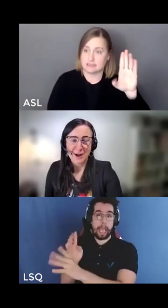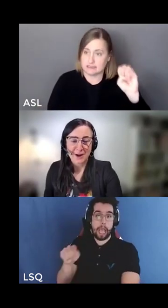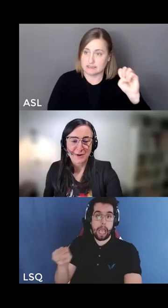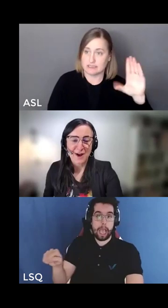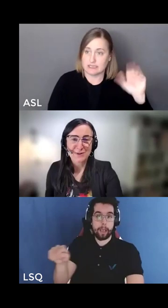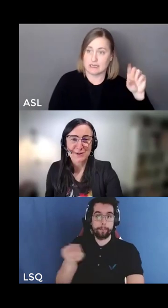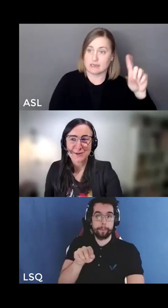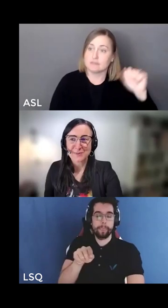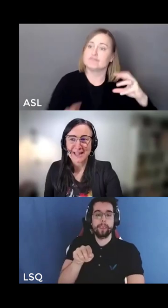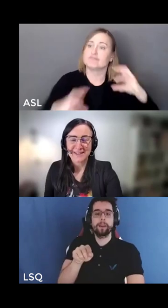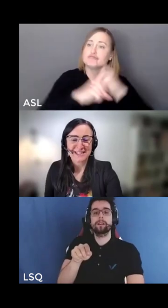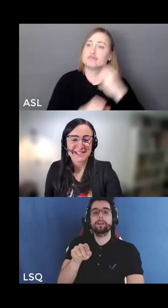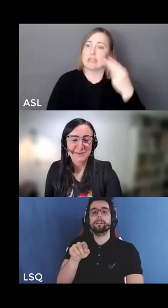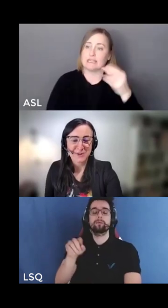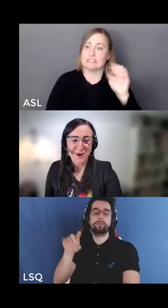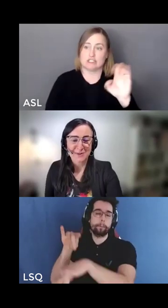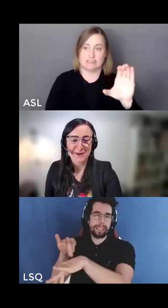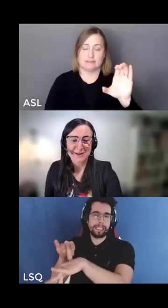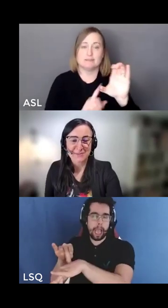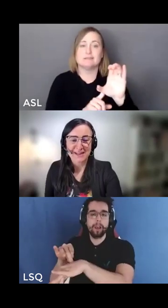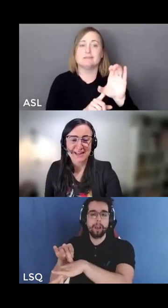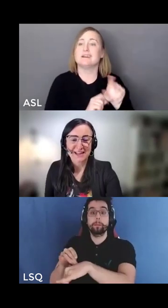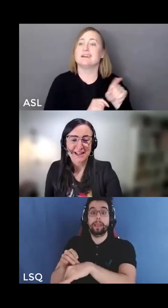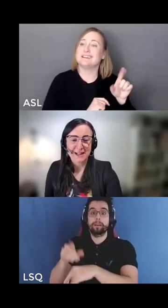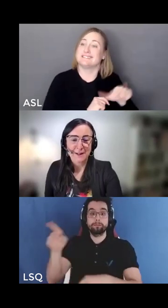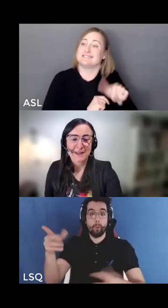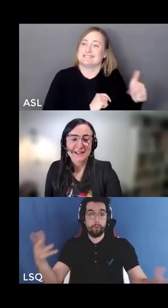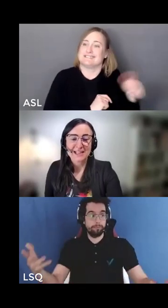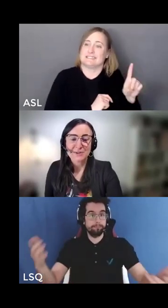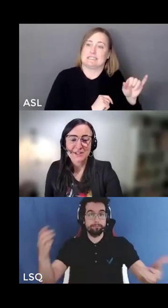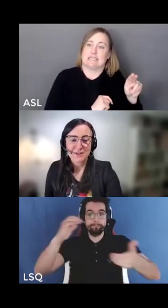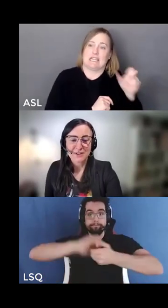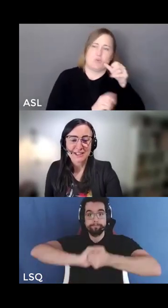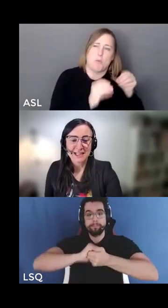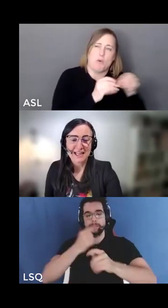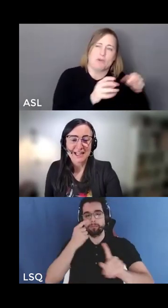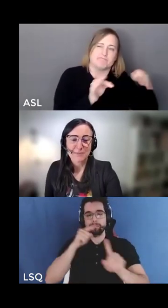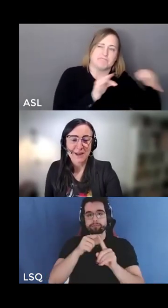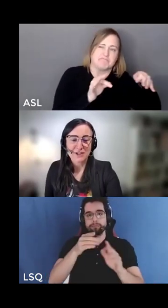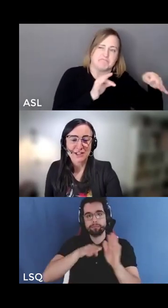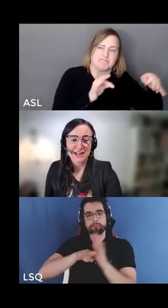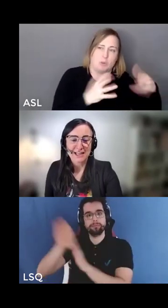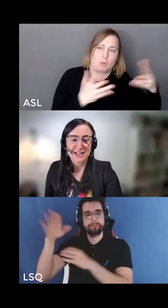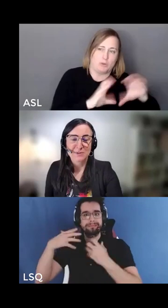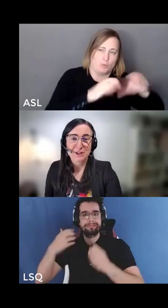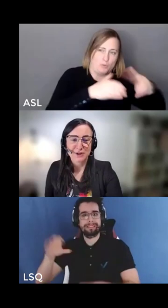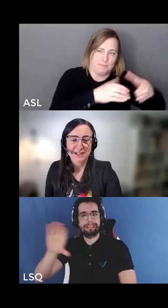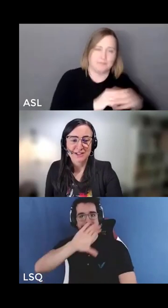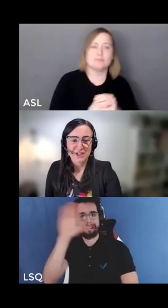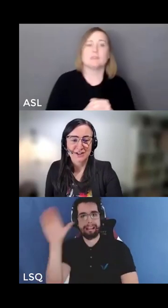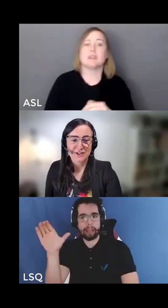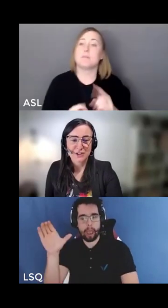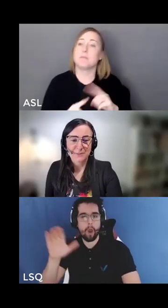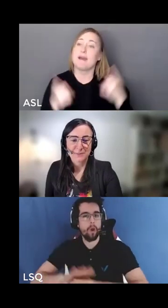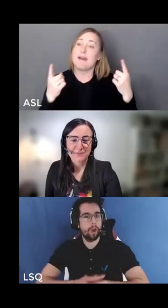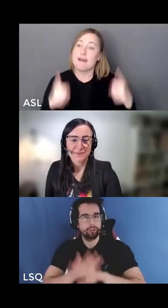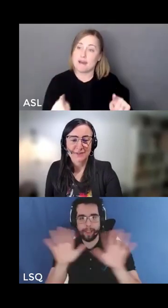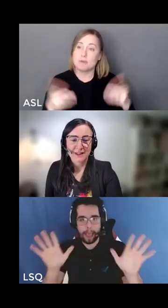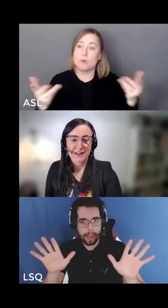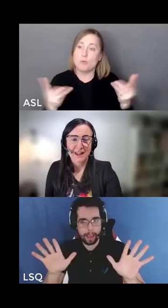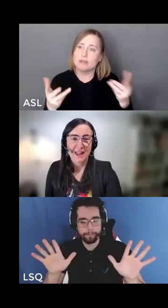an advisory group led that Denise will talk about in a minute that led to a diversity and patient engagement learning exchange.